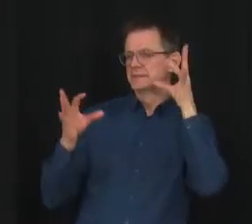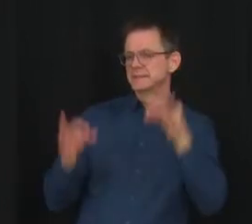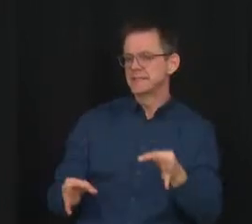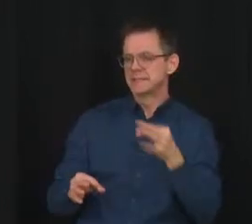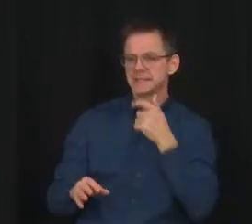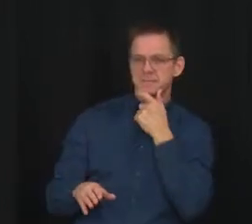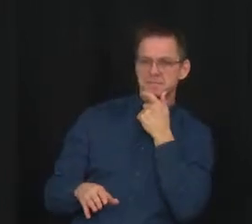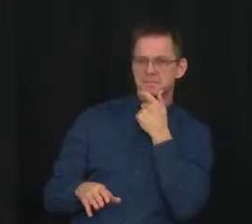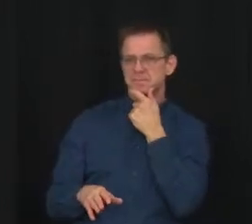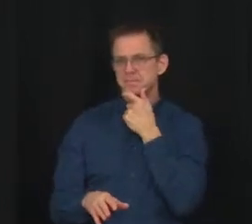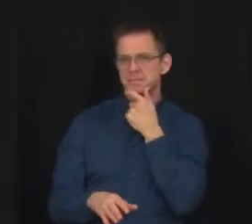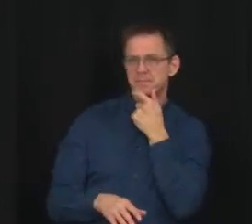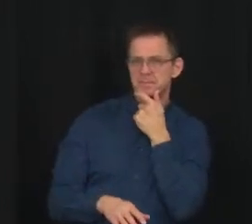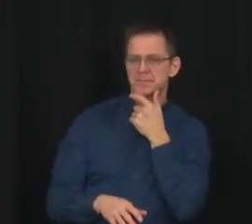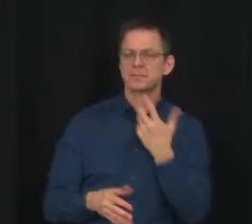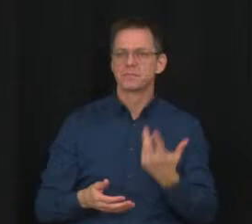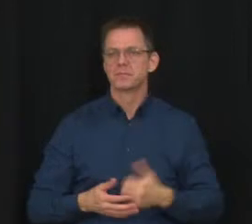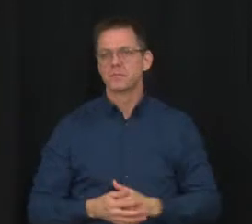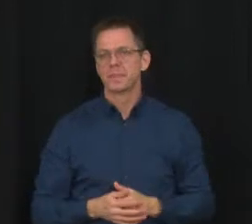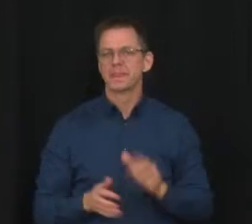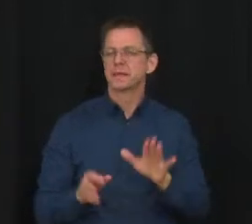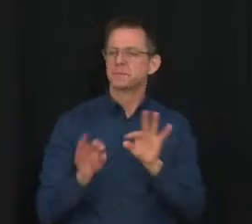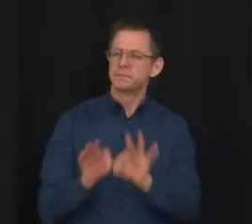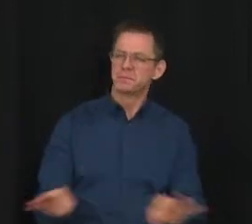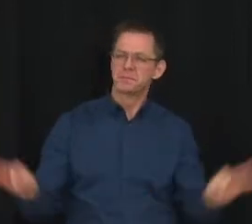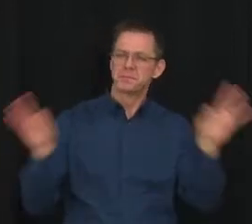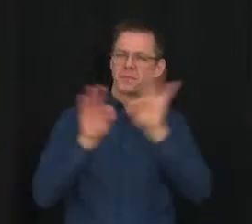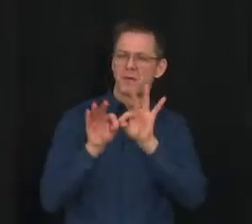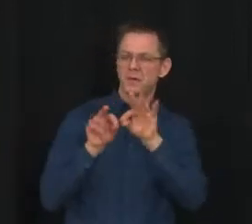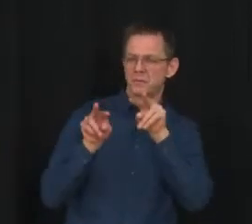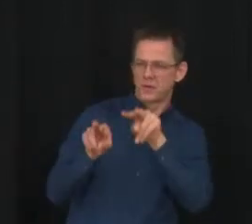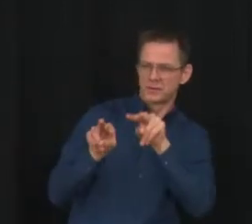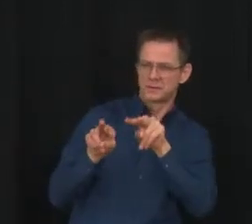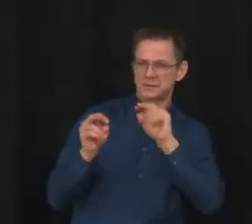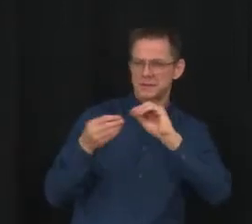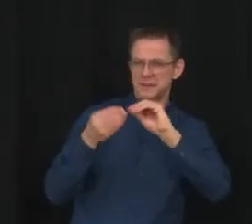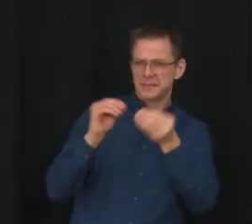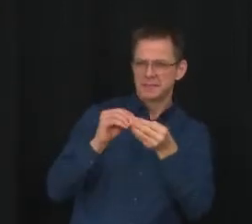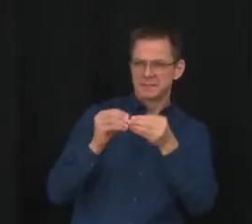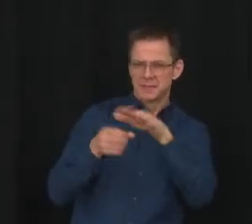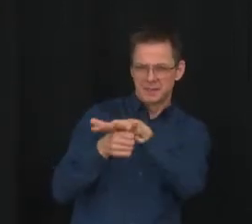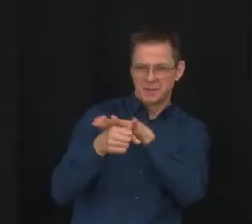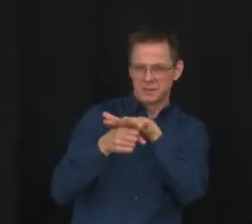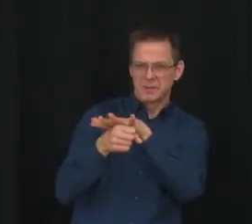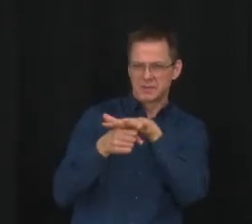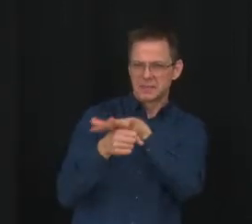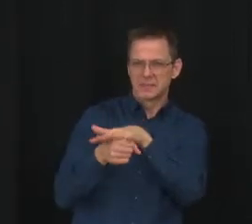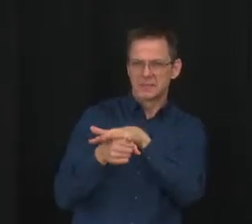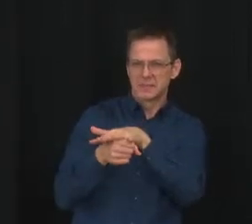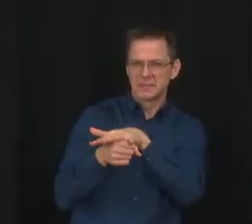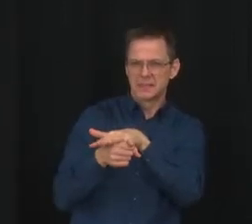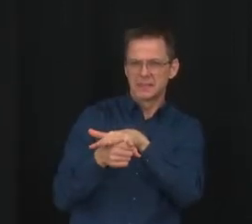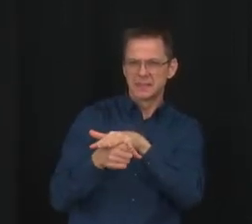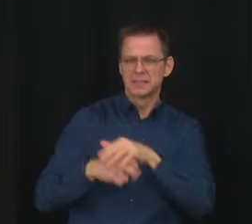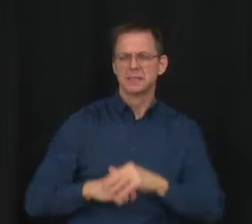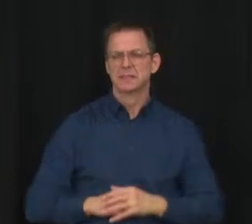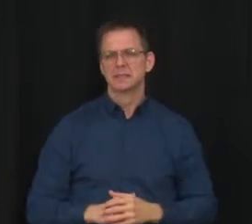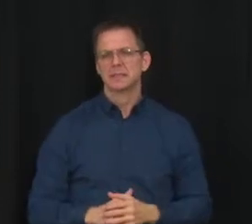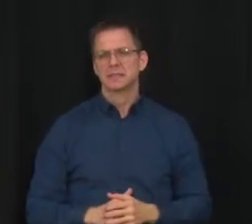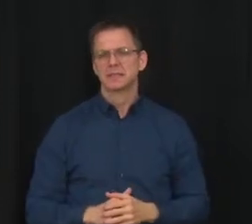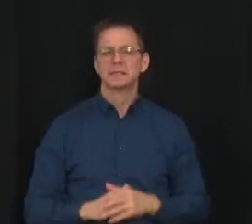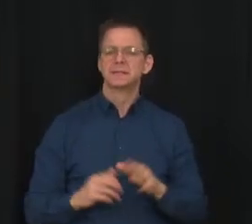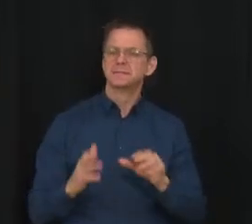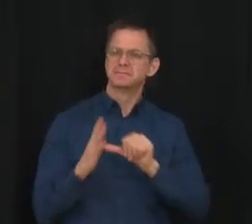other relevant data, including local health data, if it is available. Again, I'd like to thank everyone in Alberta's